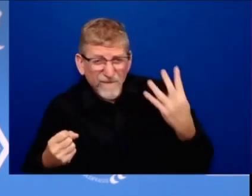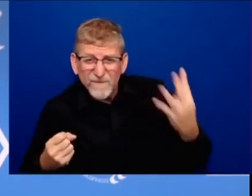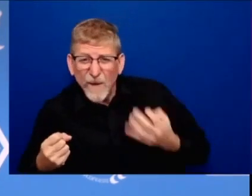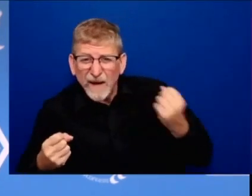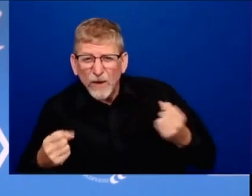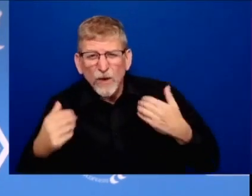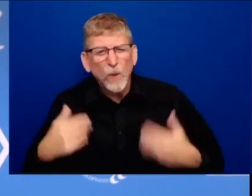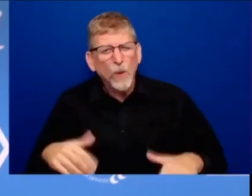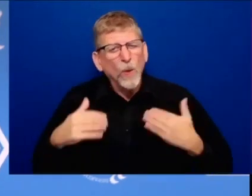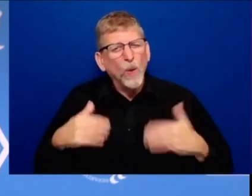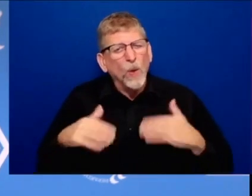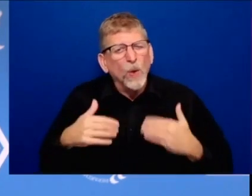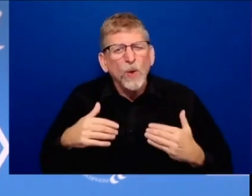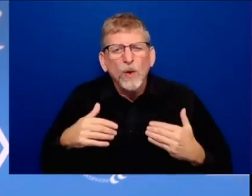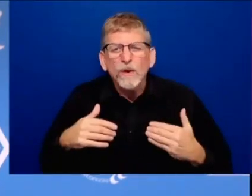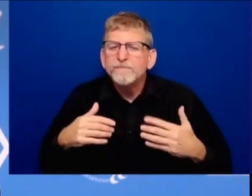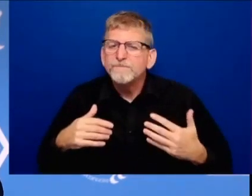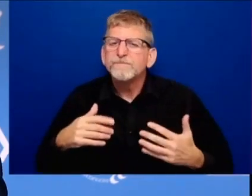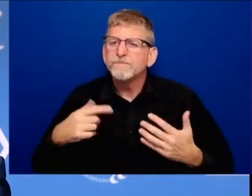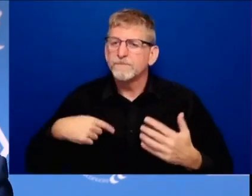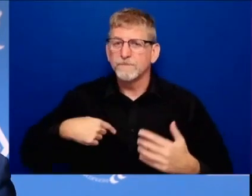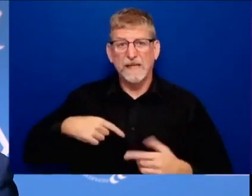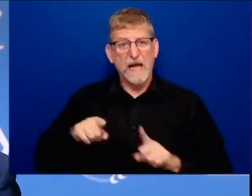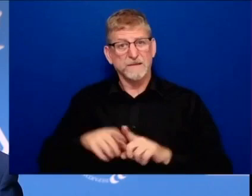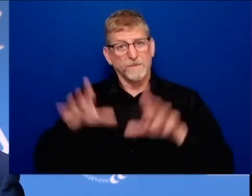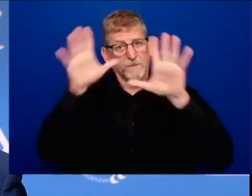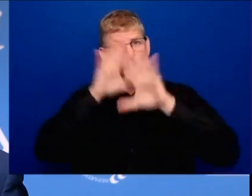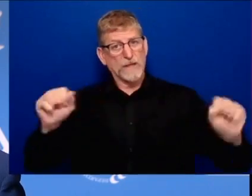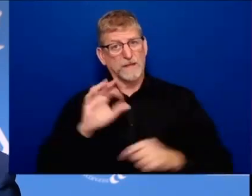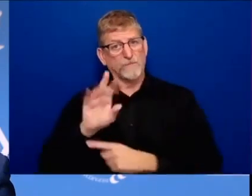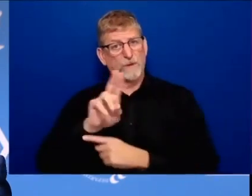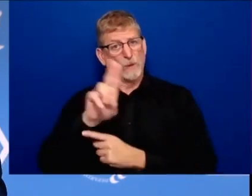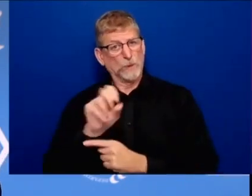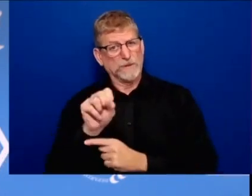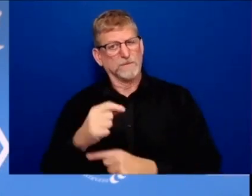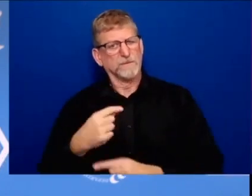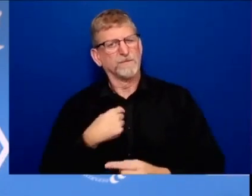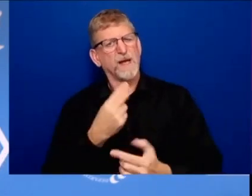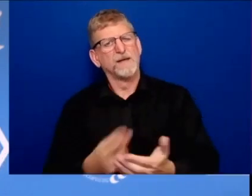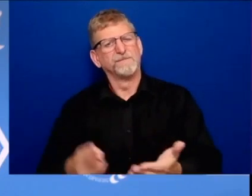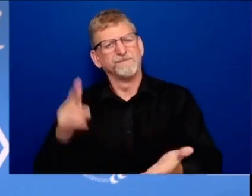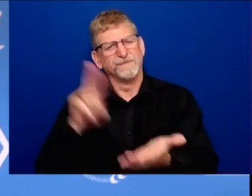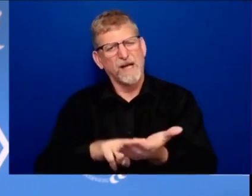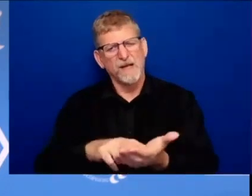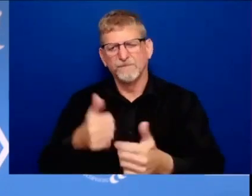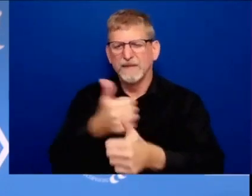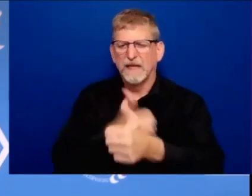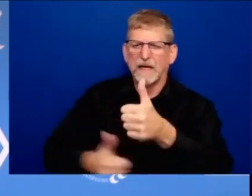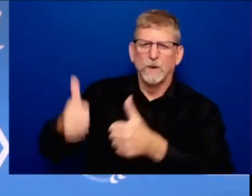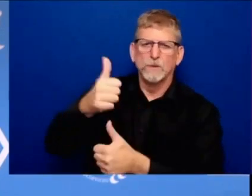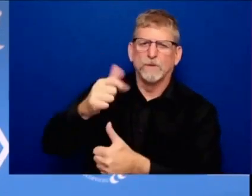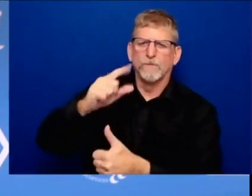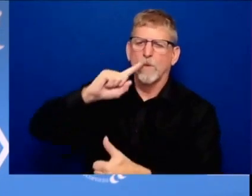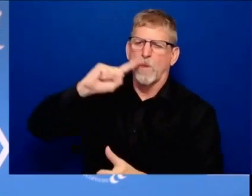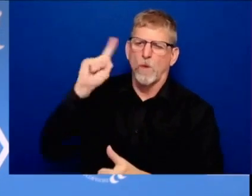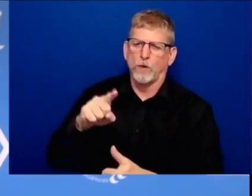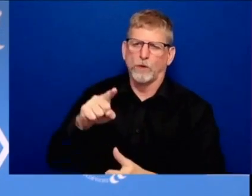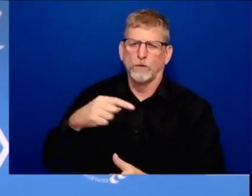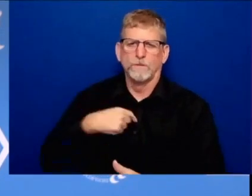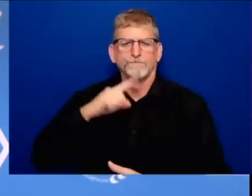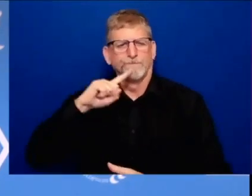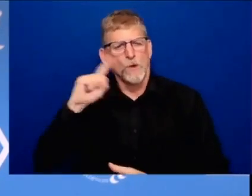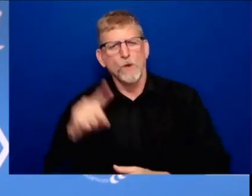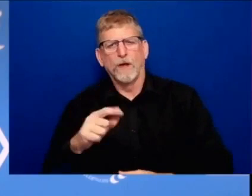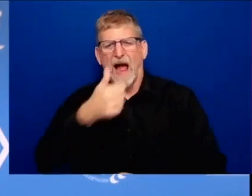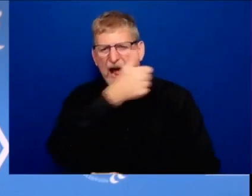i signed an executive order that required masking on all federal property on modes of travel